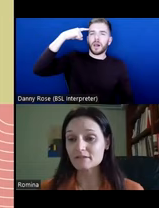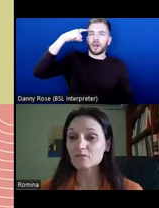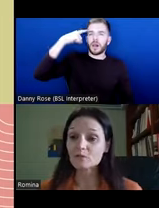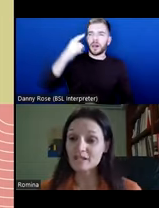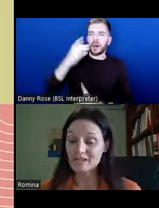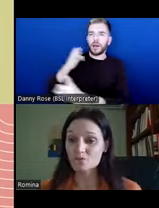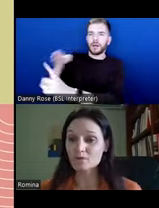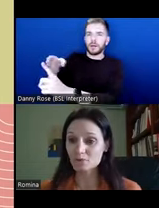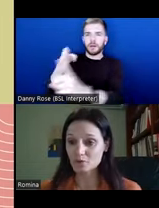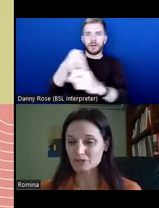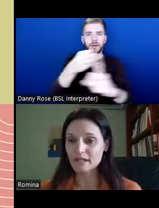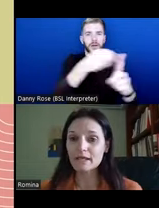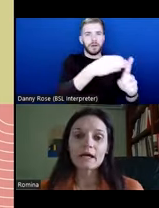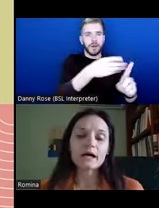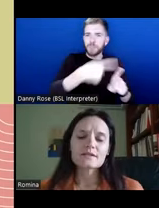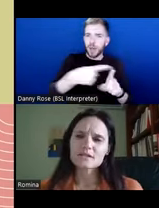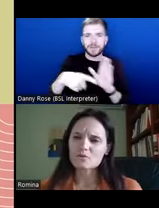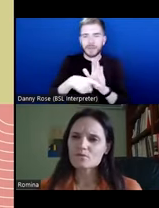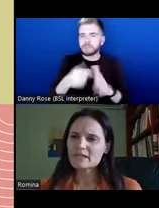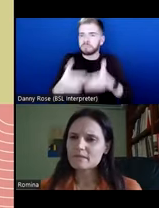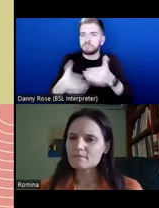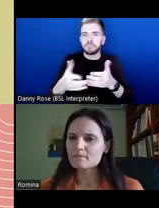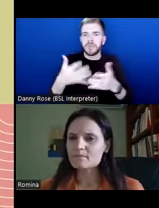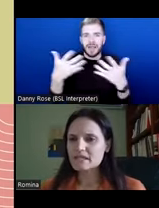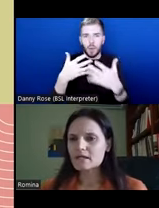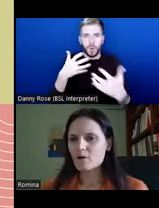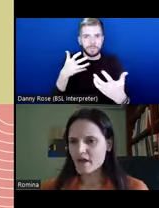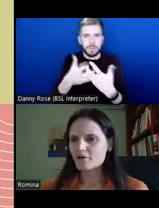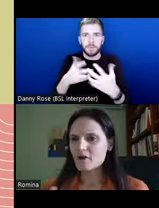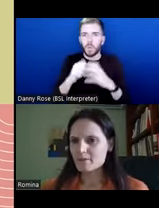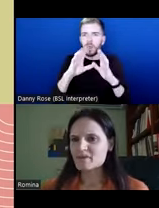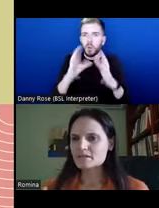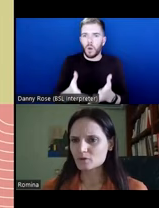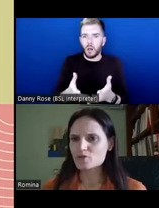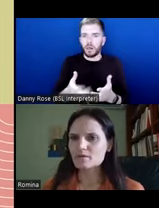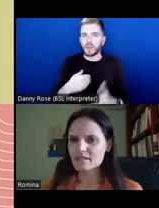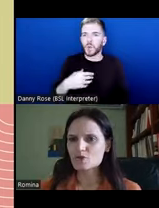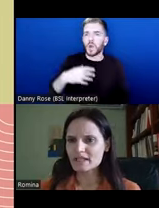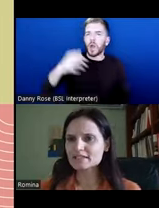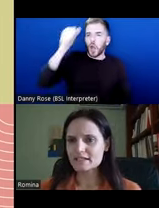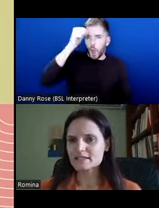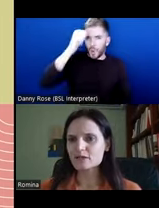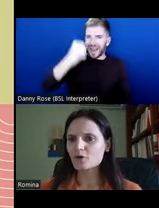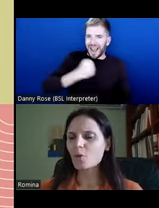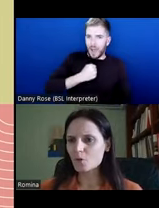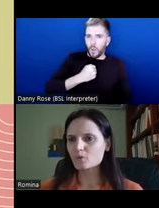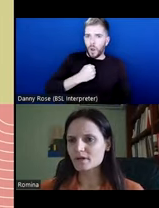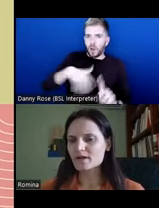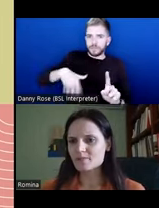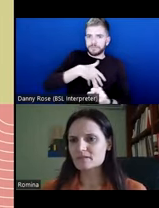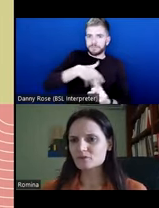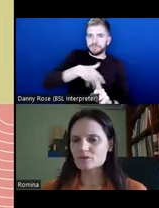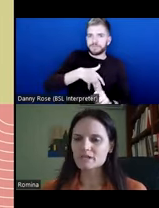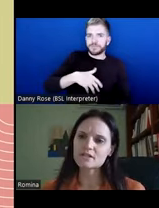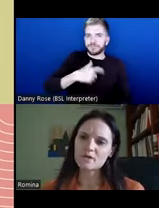or negative, when we engage with the world. So really being aware of our epistemological situatedness, that we are all